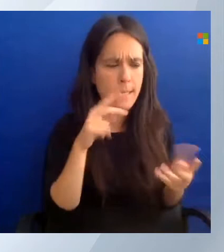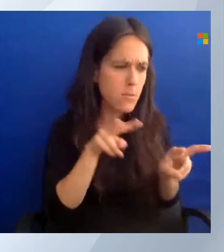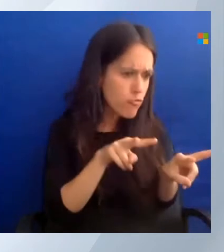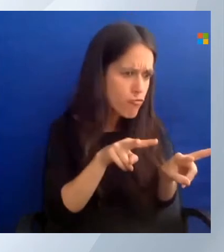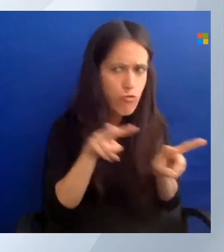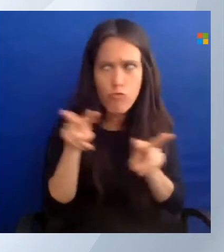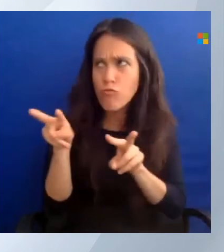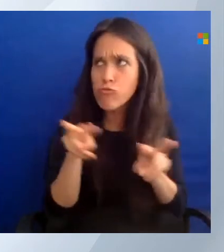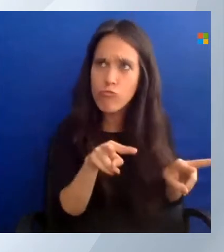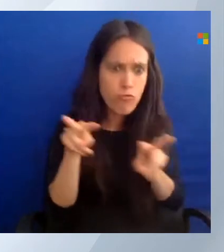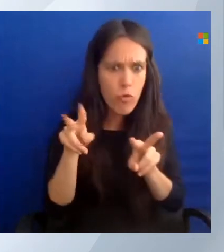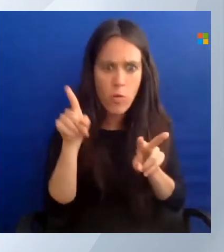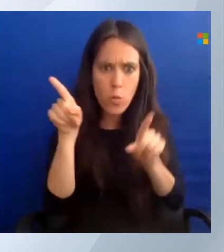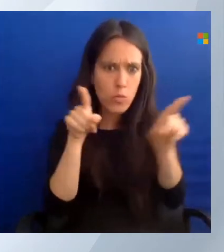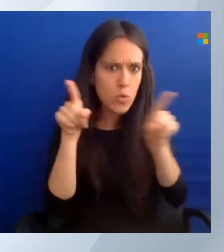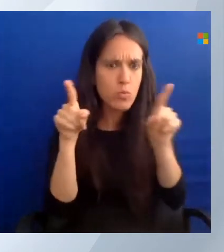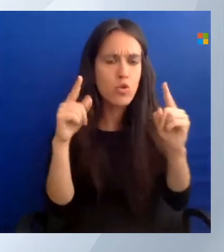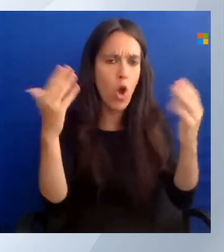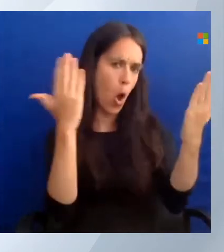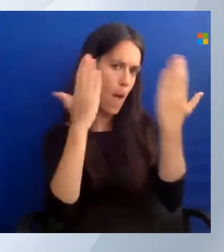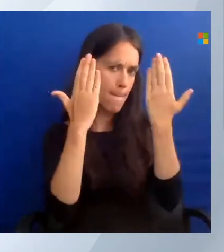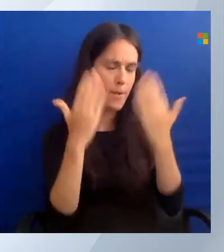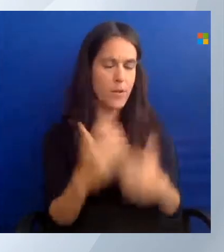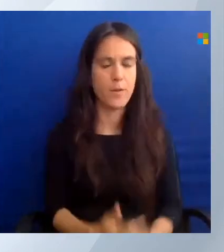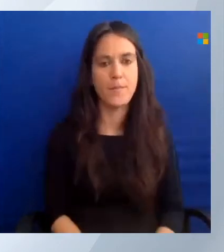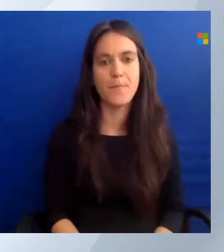portal. Now, this is ready.